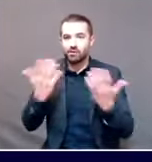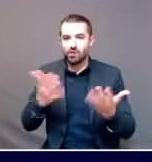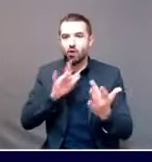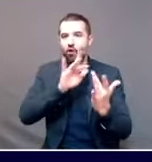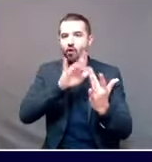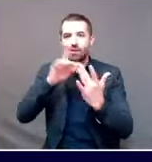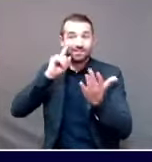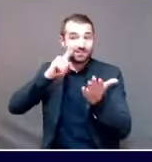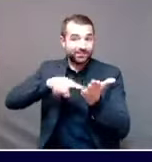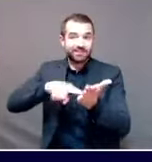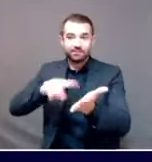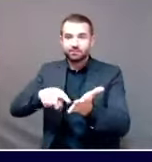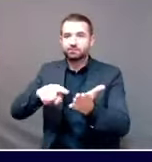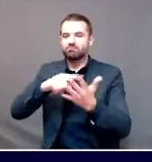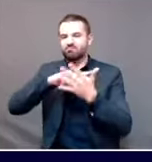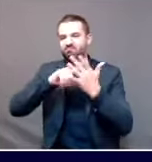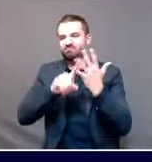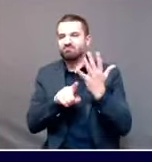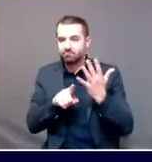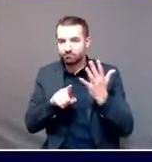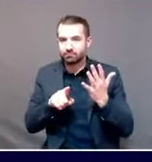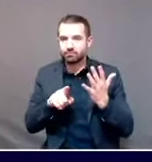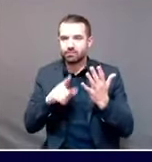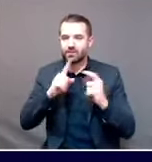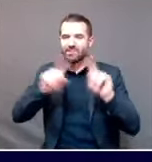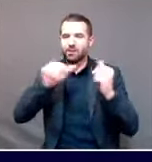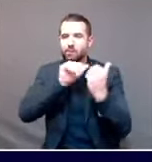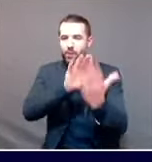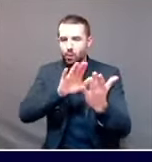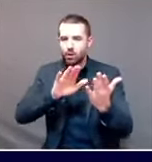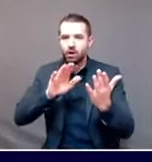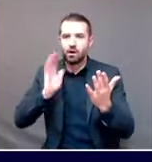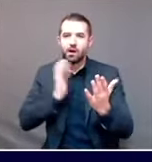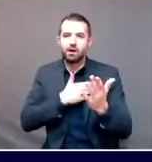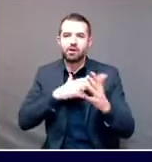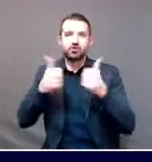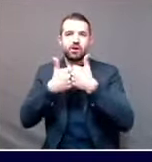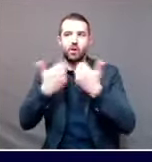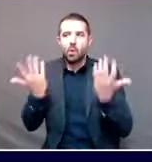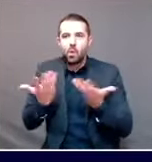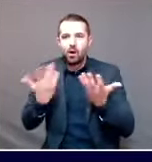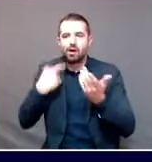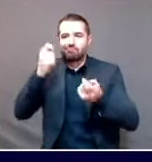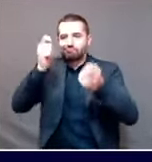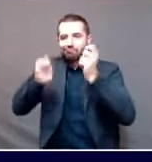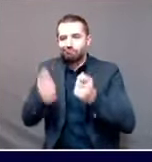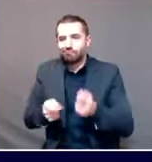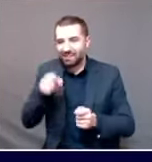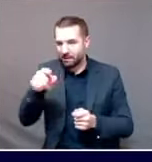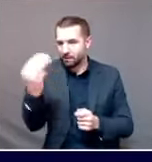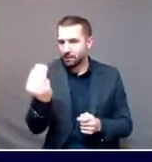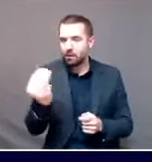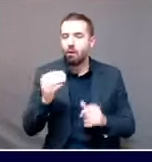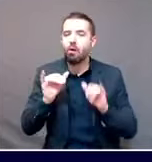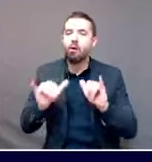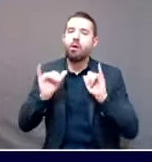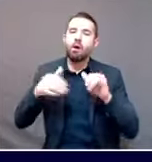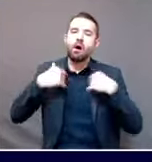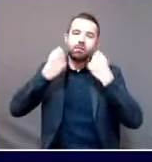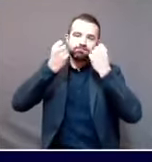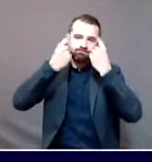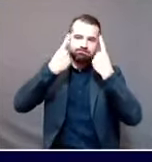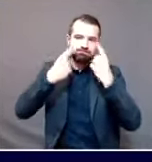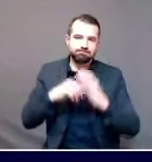make there. And then with respect, I'm sorry. Yeah, no, no, no, no, no, no, it's they're going to be unsavory choices.